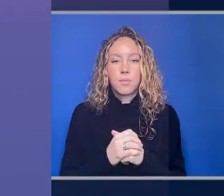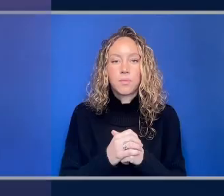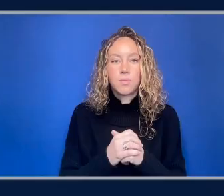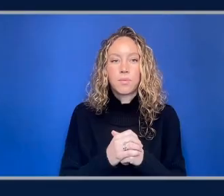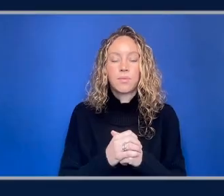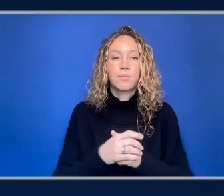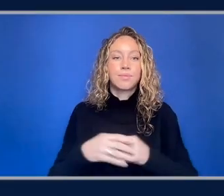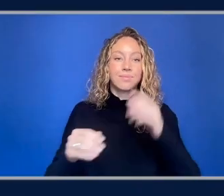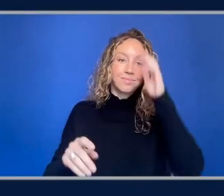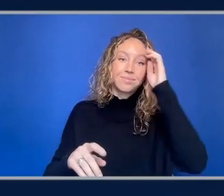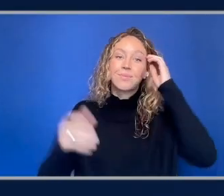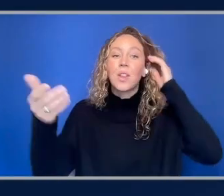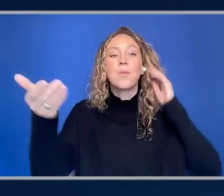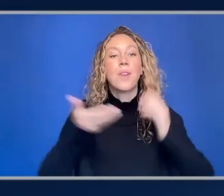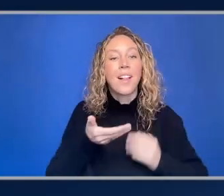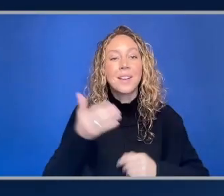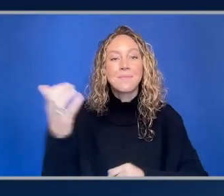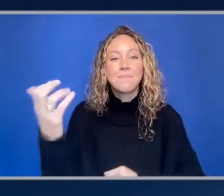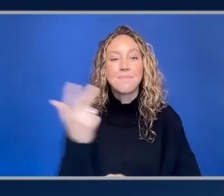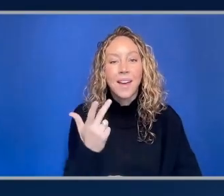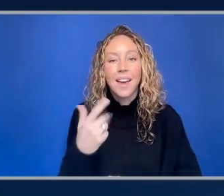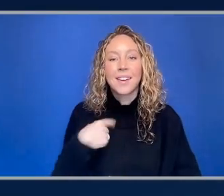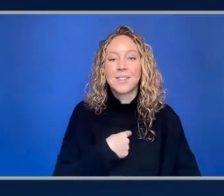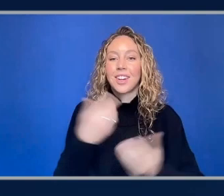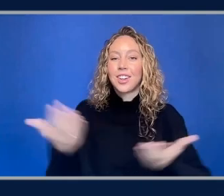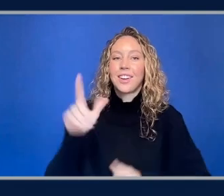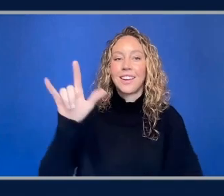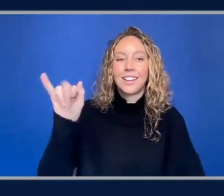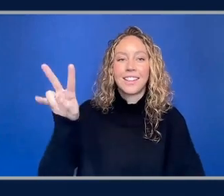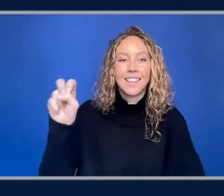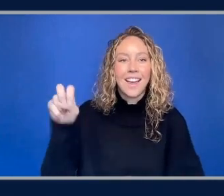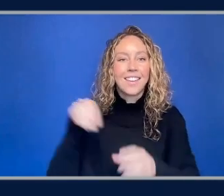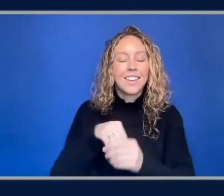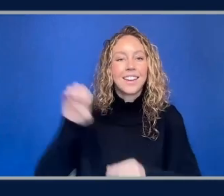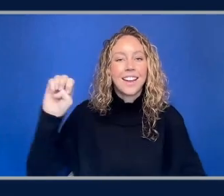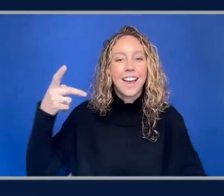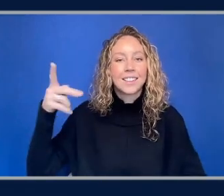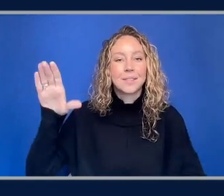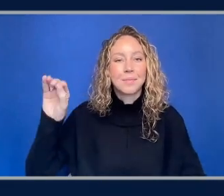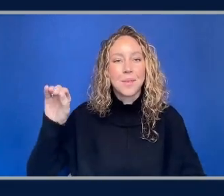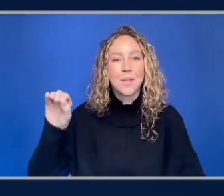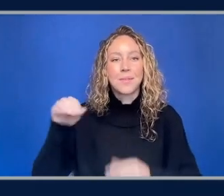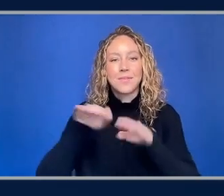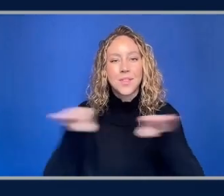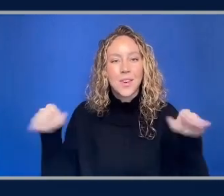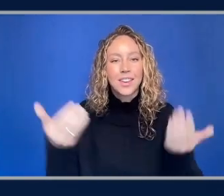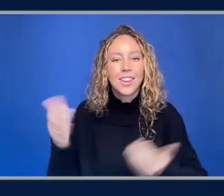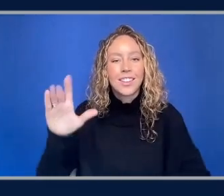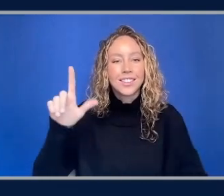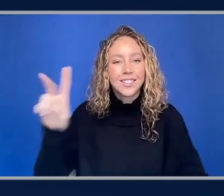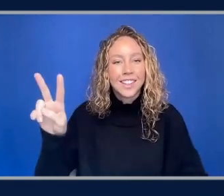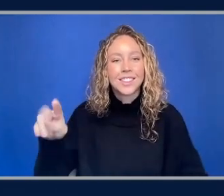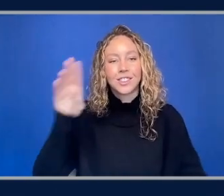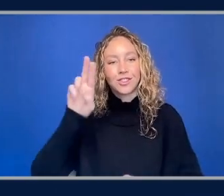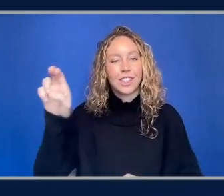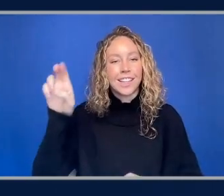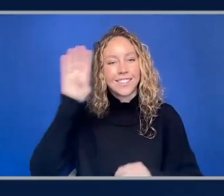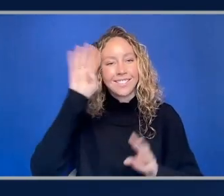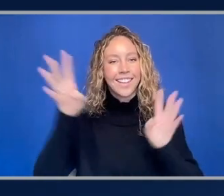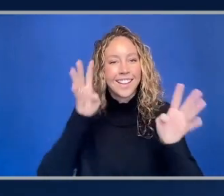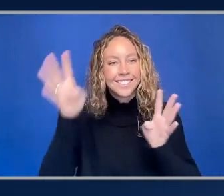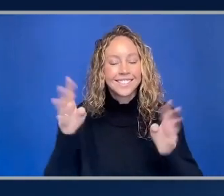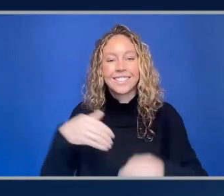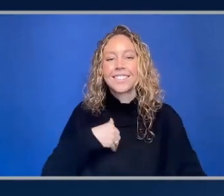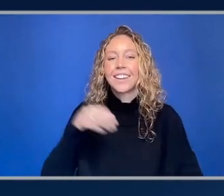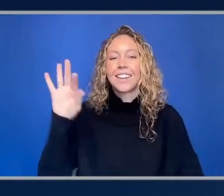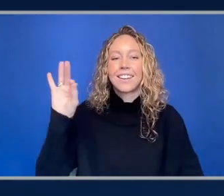and welcome back we are here live in the expo floor in Las Vegas at reInvent my name is Fiona McCann